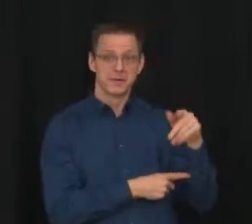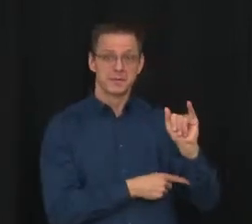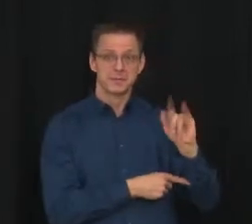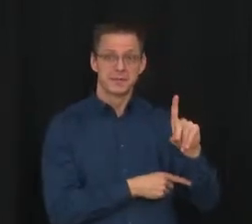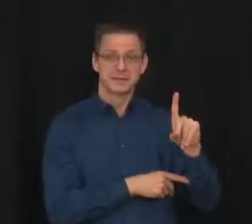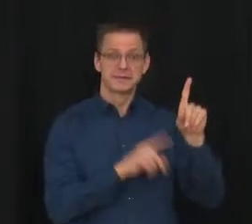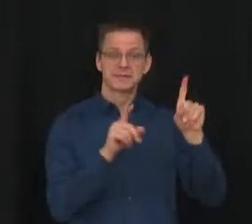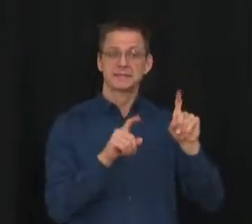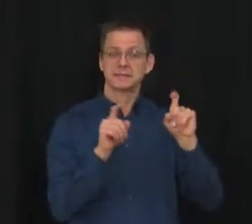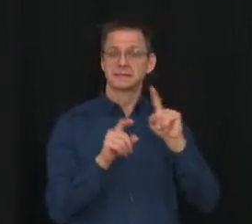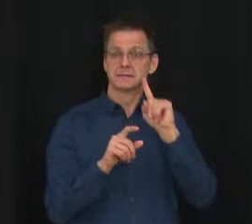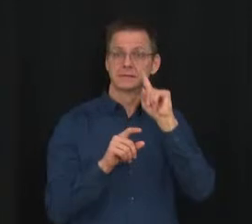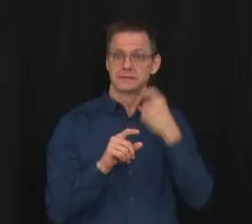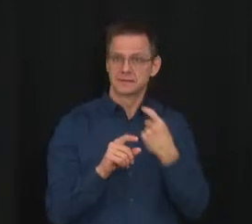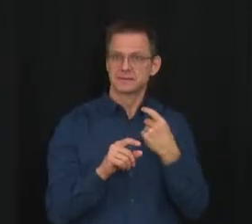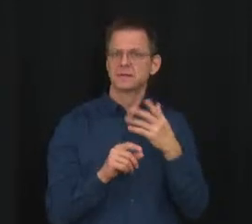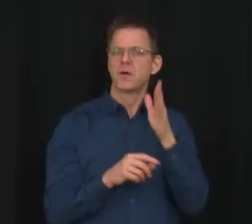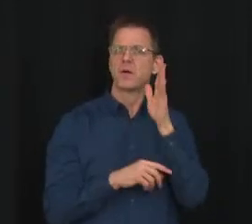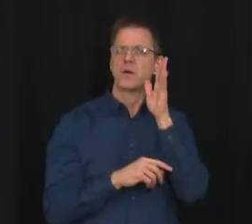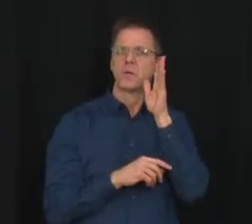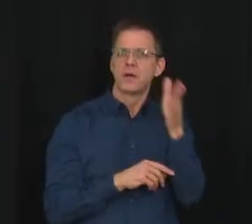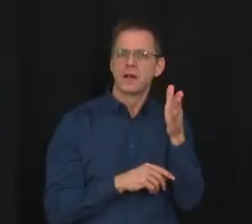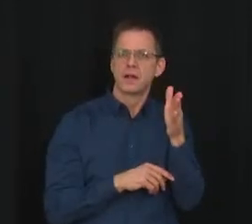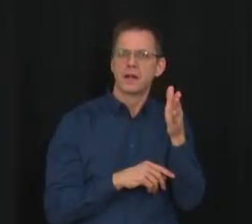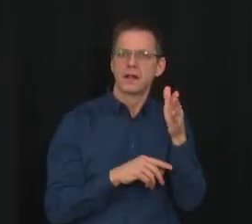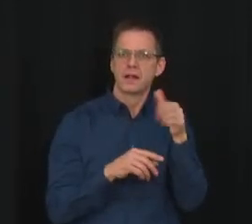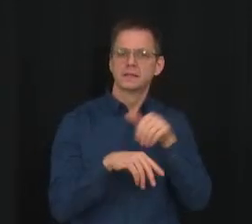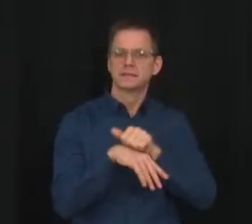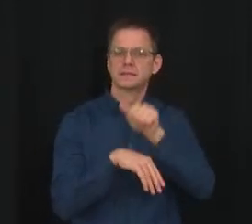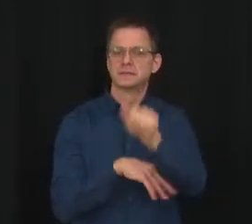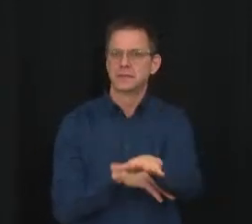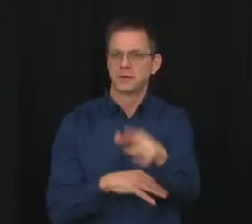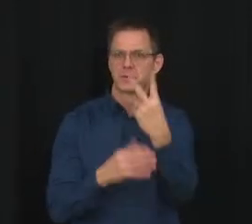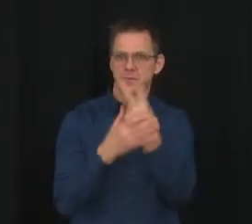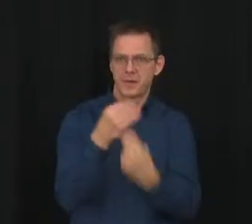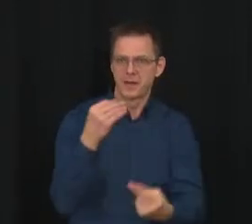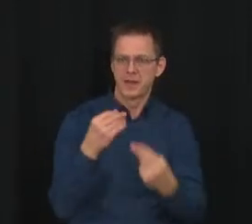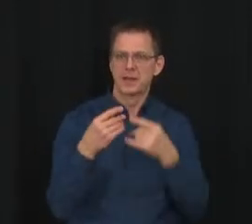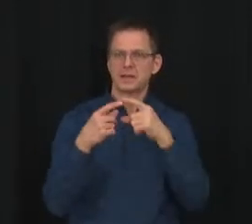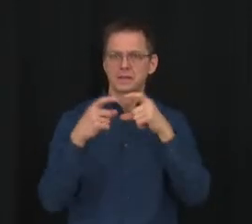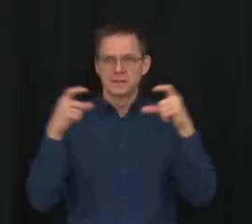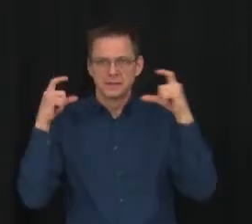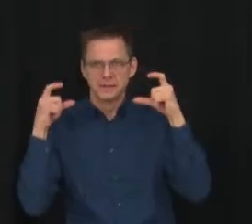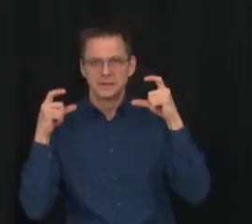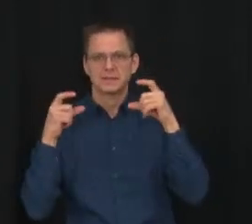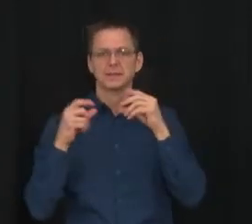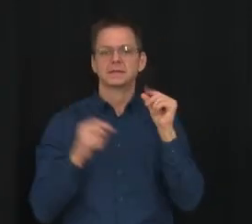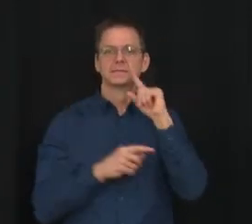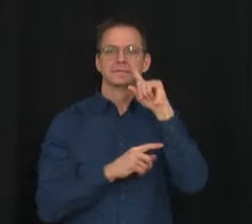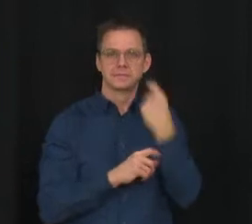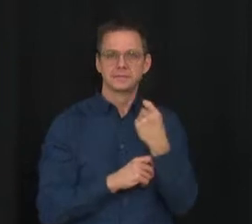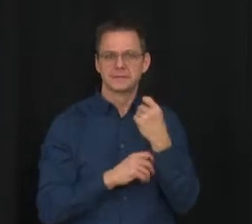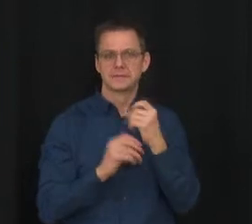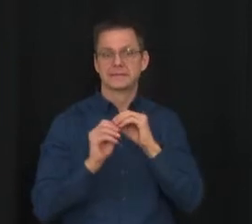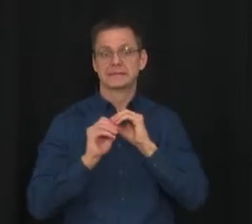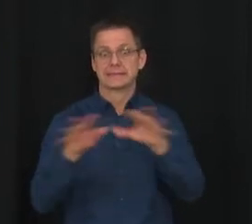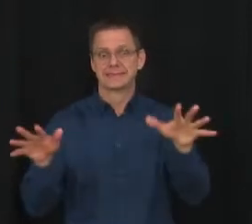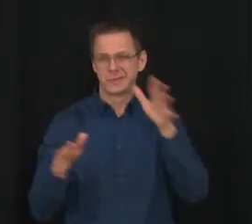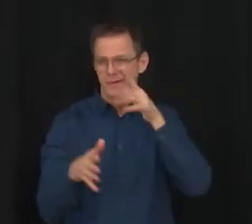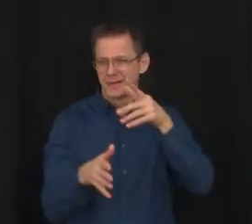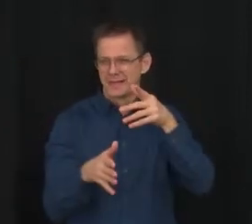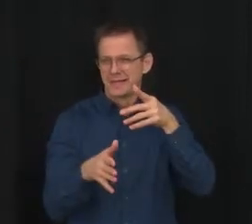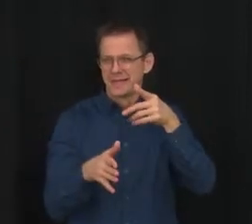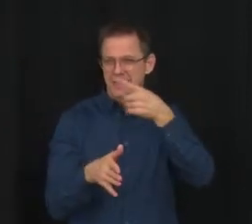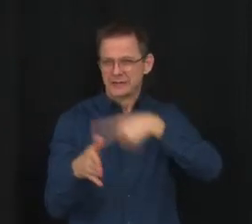have their initial shipments by the end of next week. Distribution to students and staff will occur as individual schools